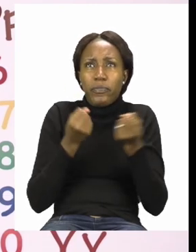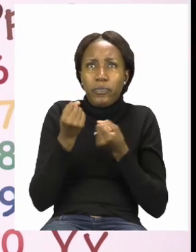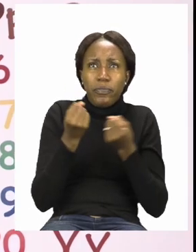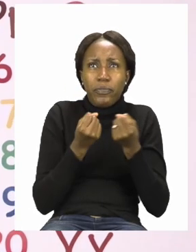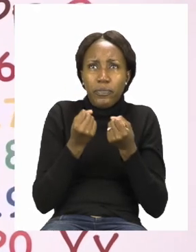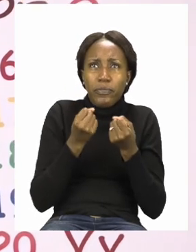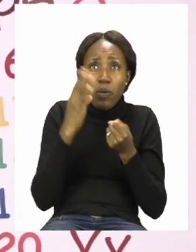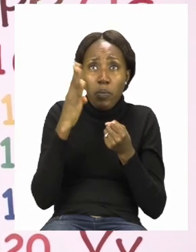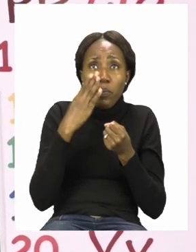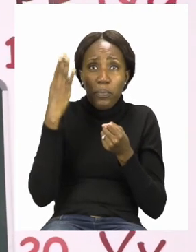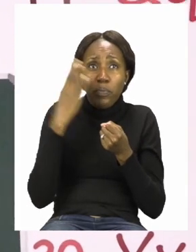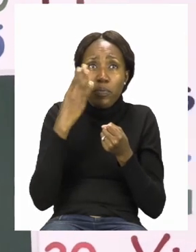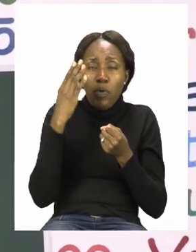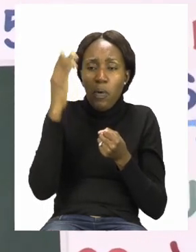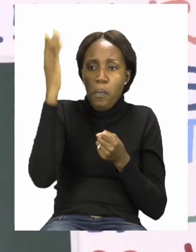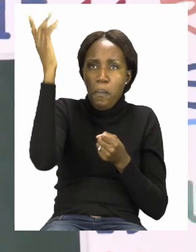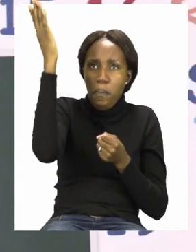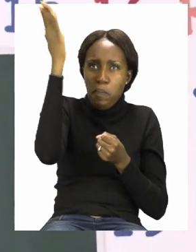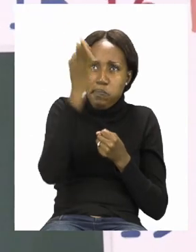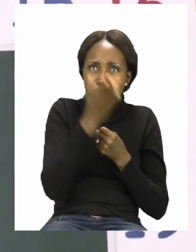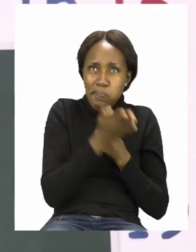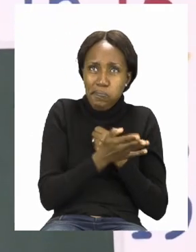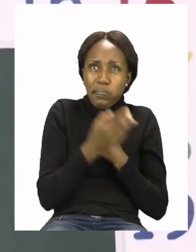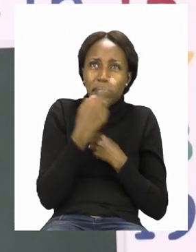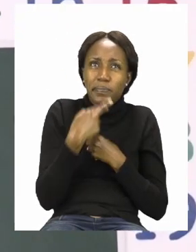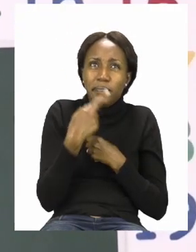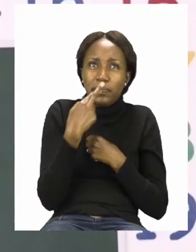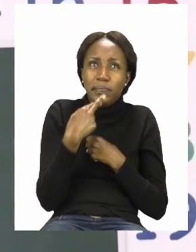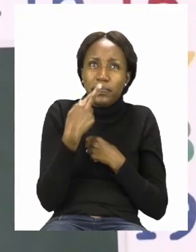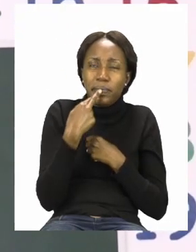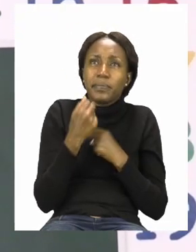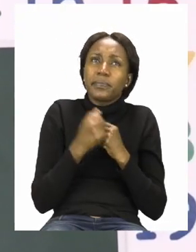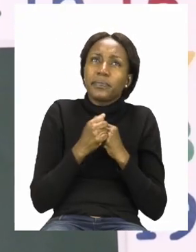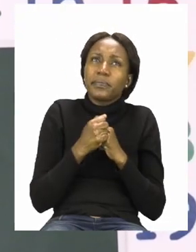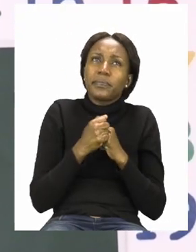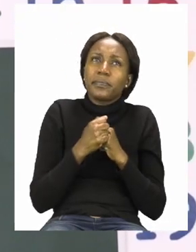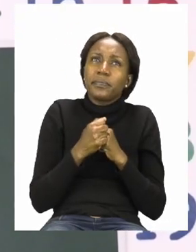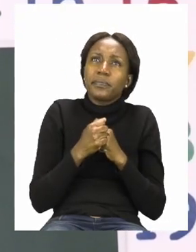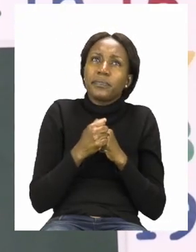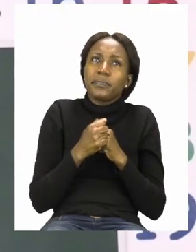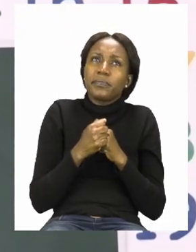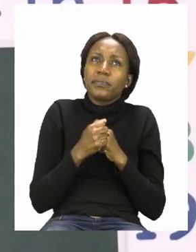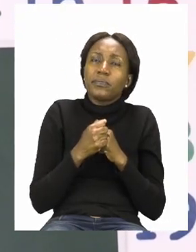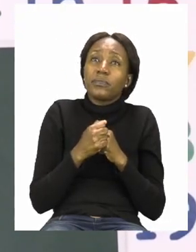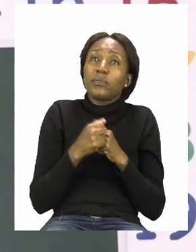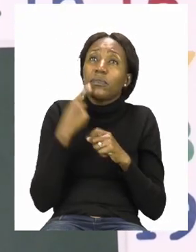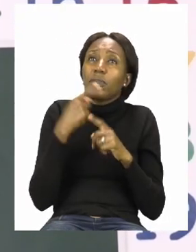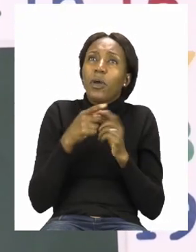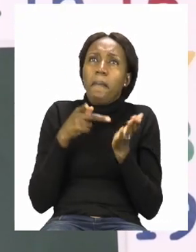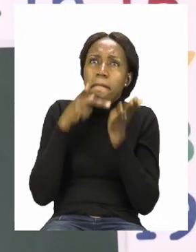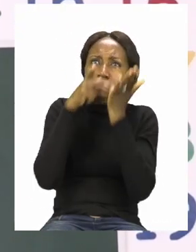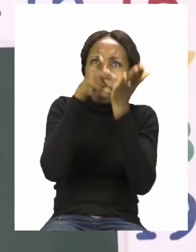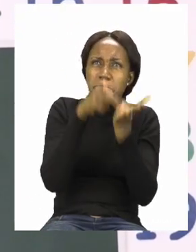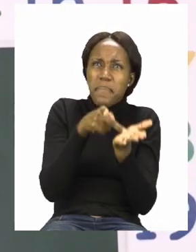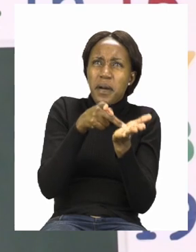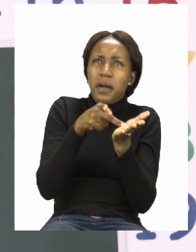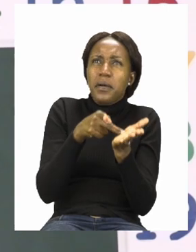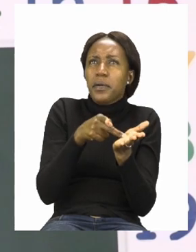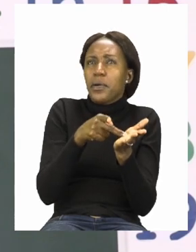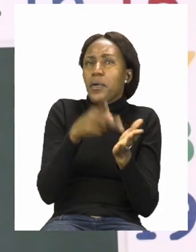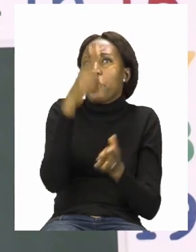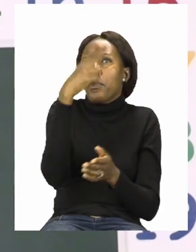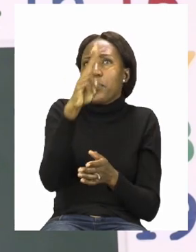blue and a red line on it. This one says no parking. No